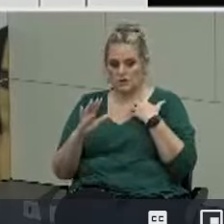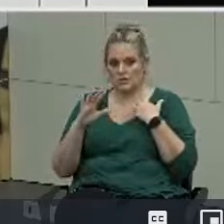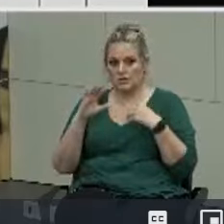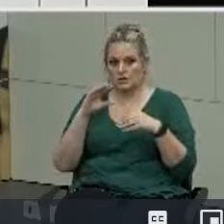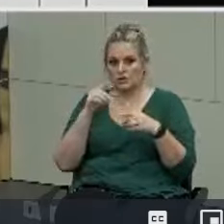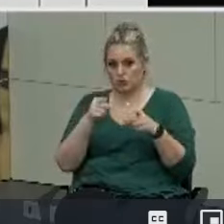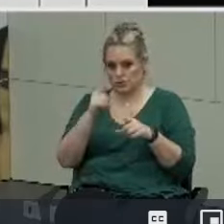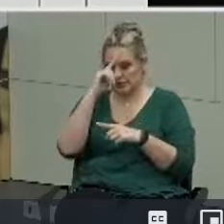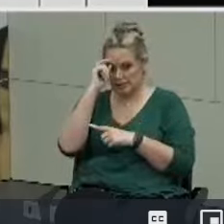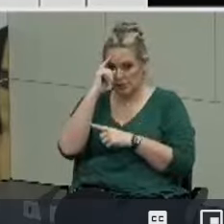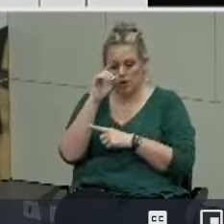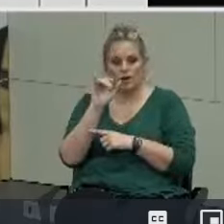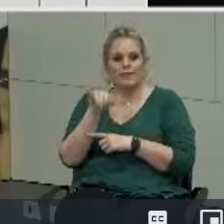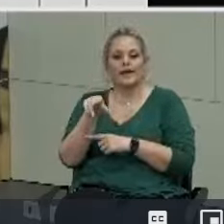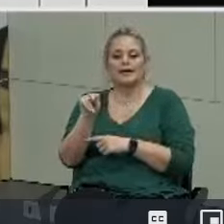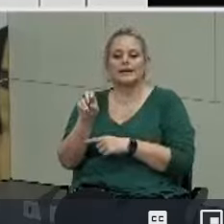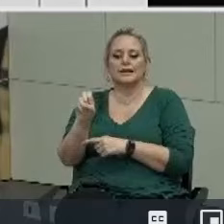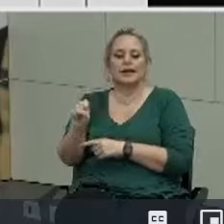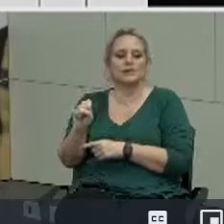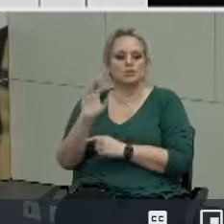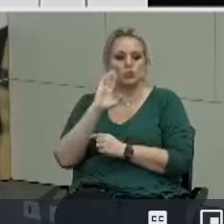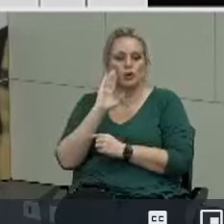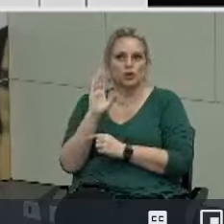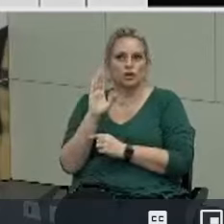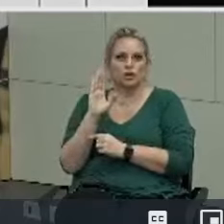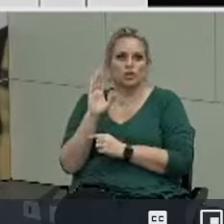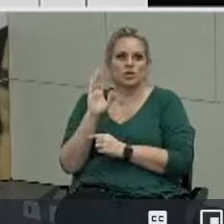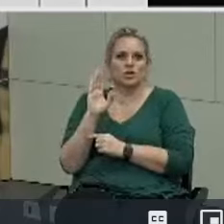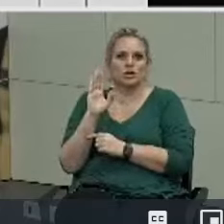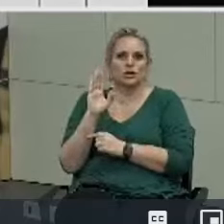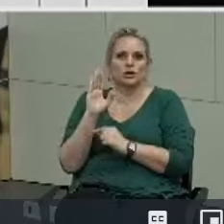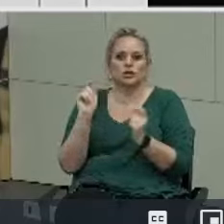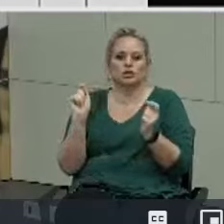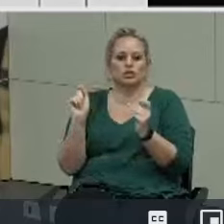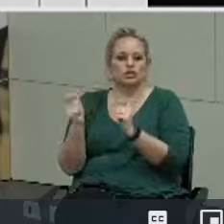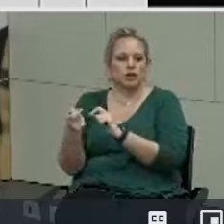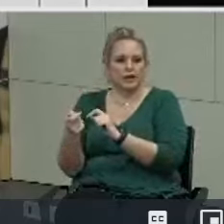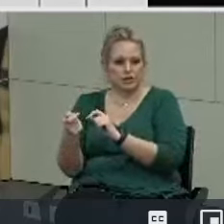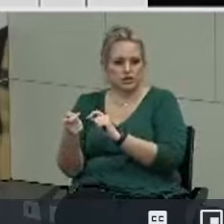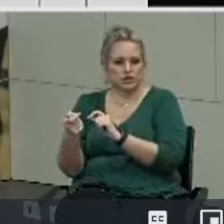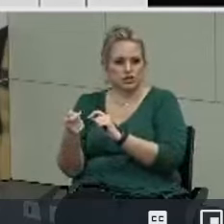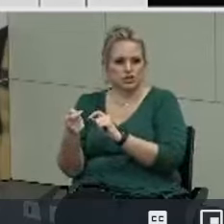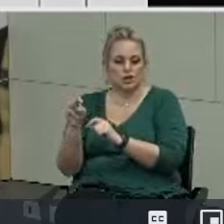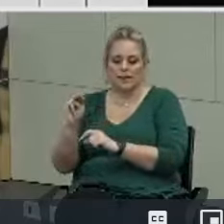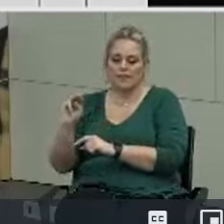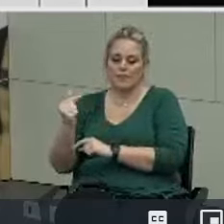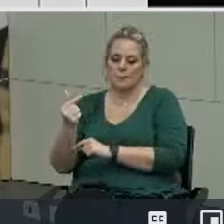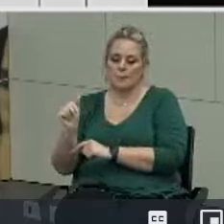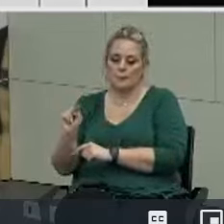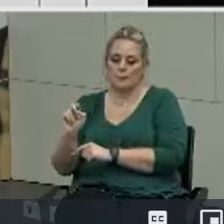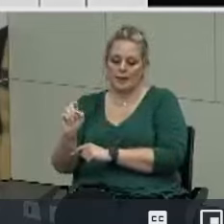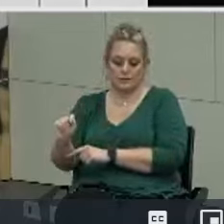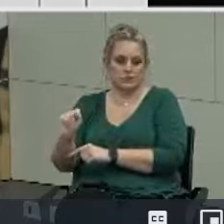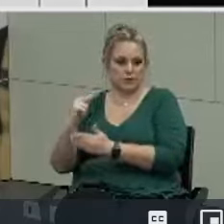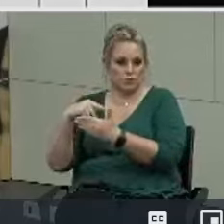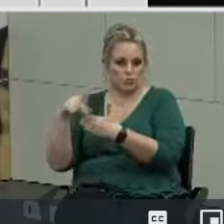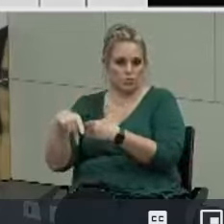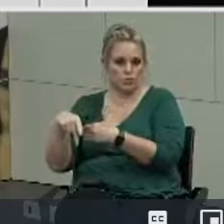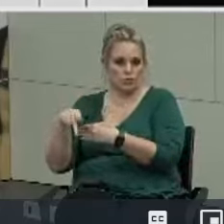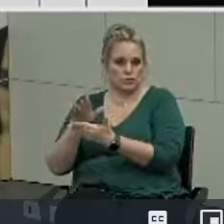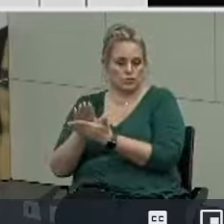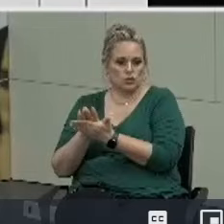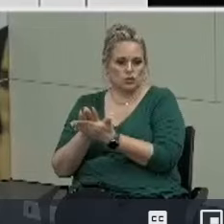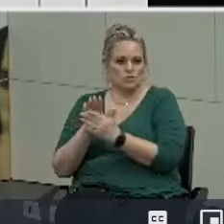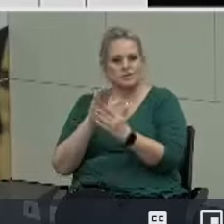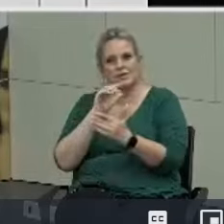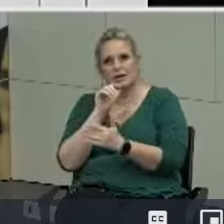the summer that nes would um change the magnet programming in schools uh not so